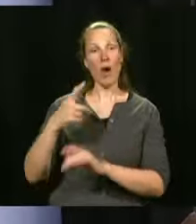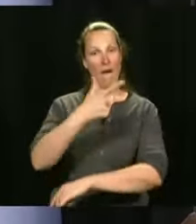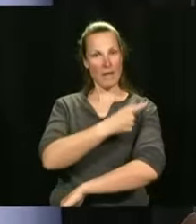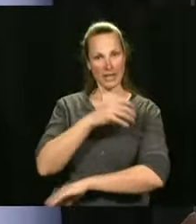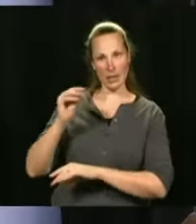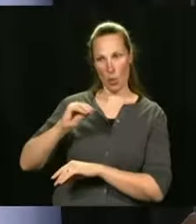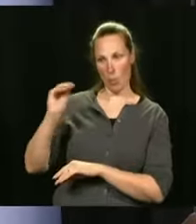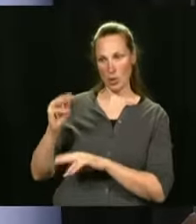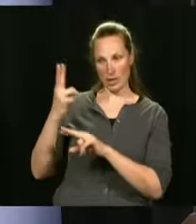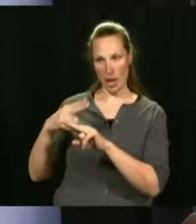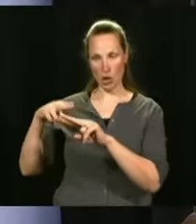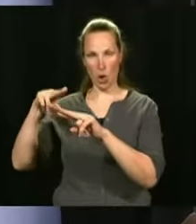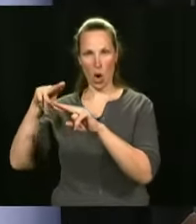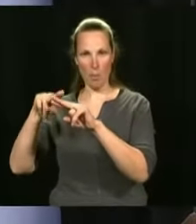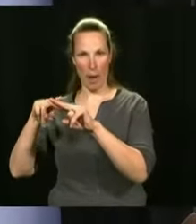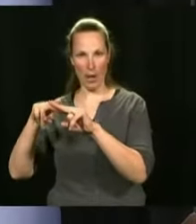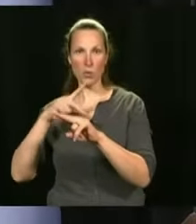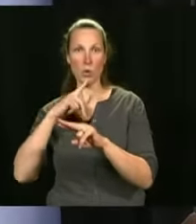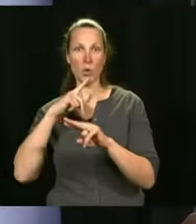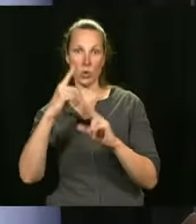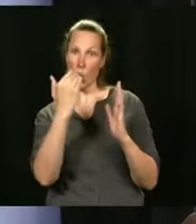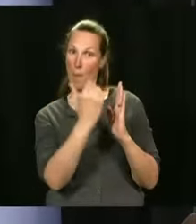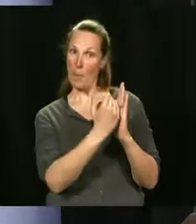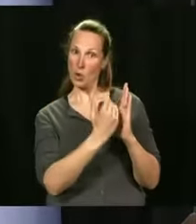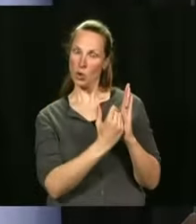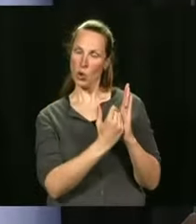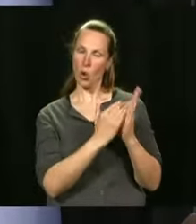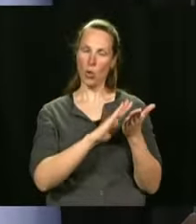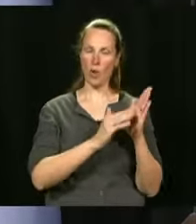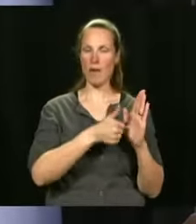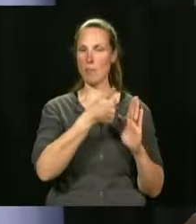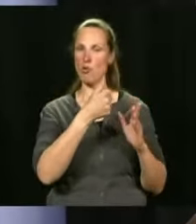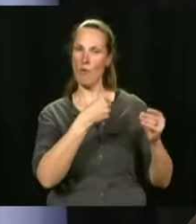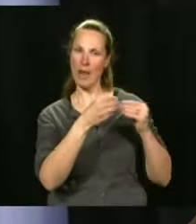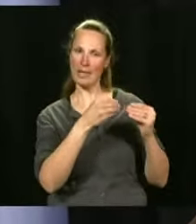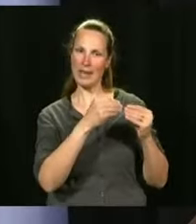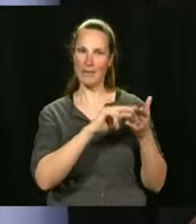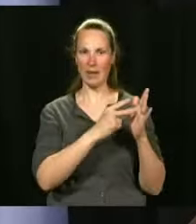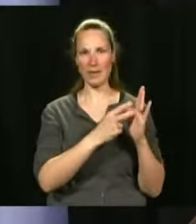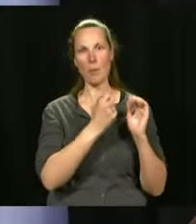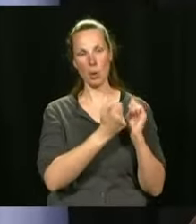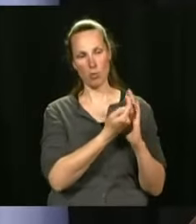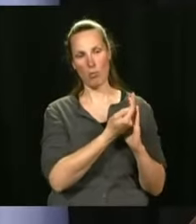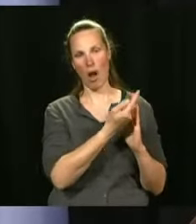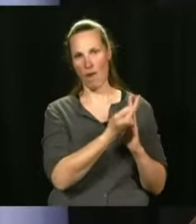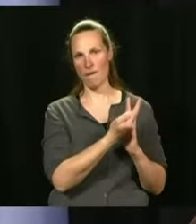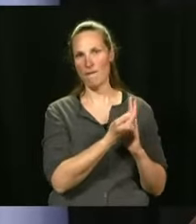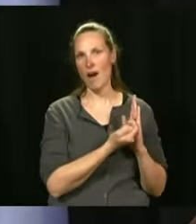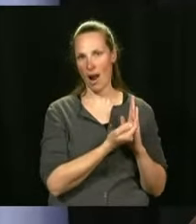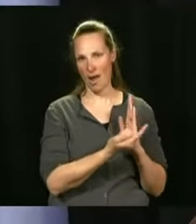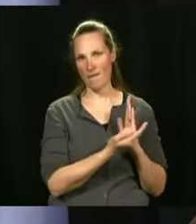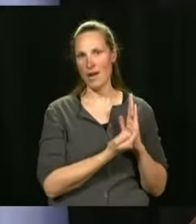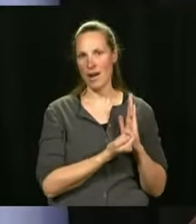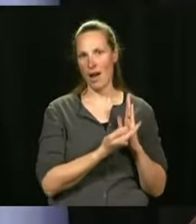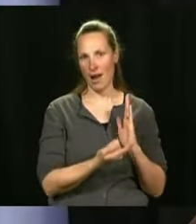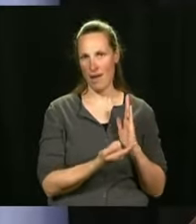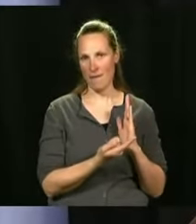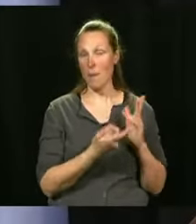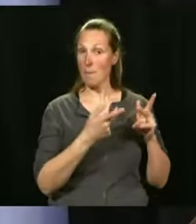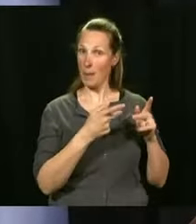we will have more flexibility with our public health measures. So the equation is simple. We have to get vaccinated.